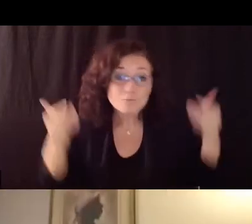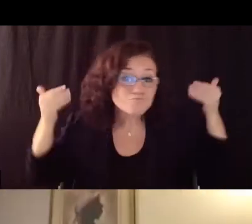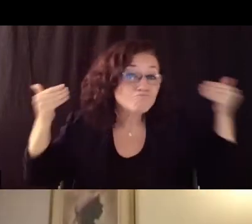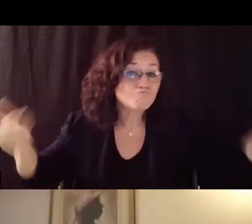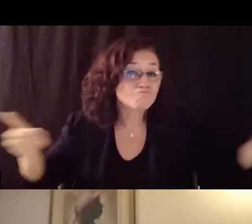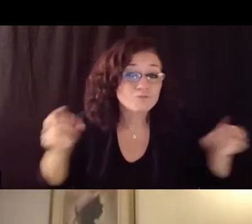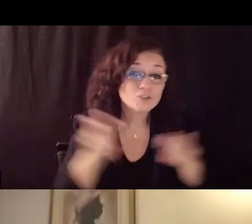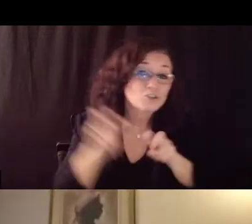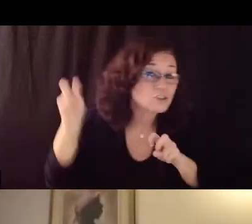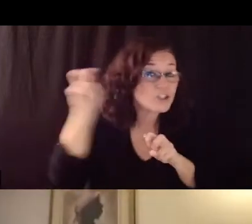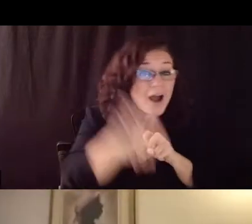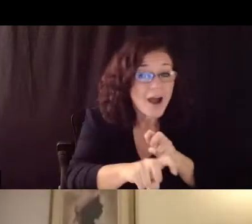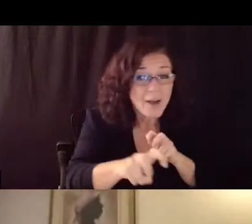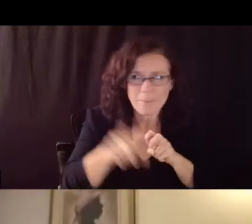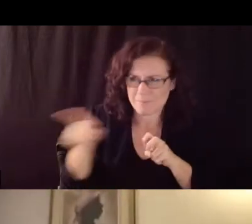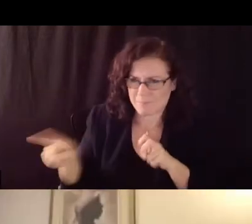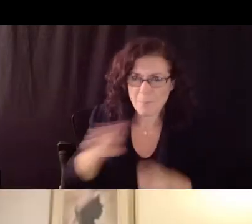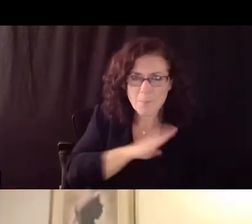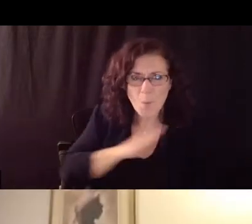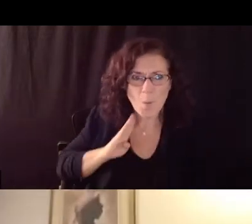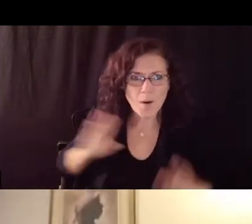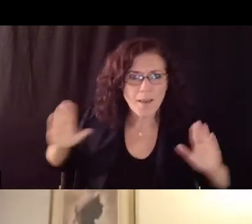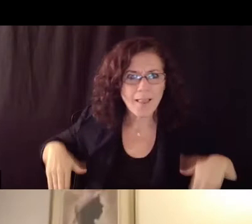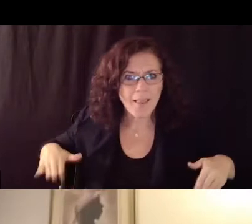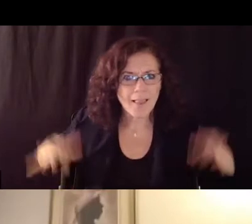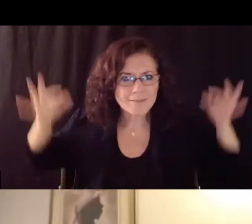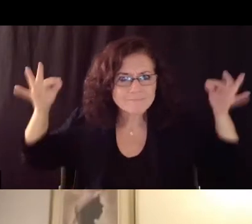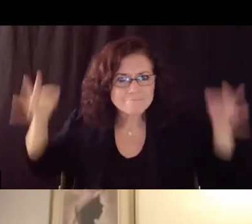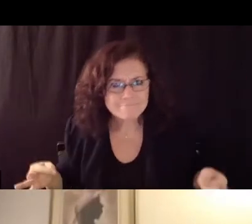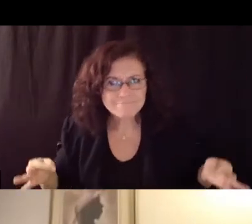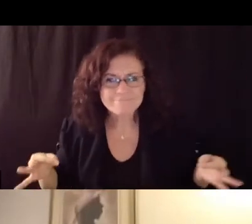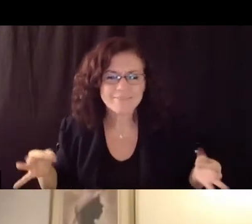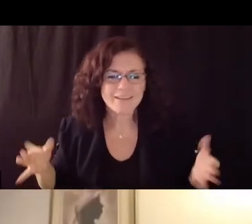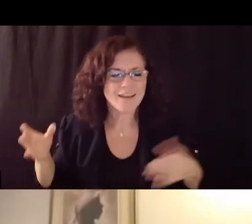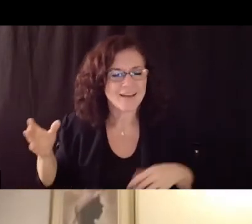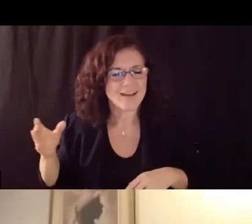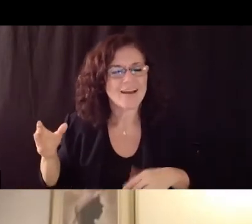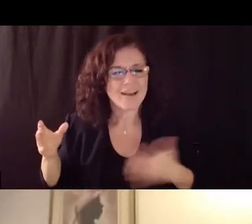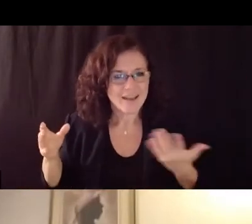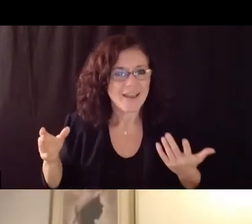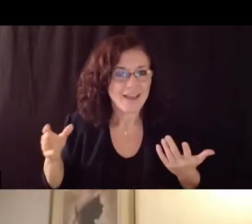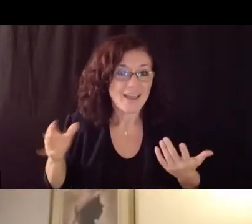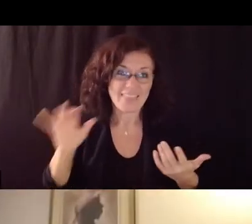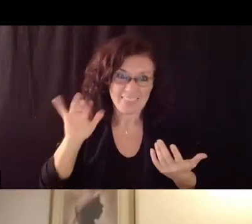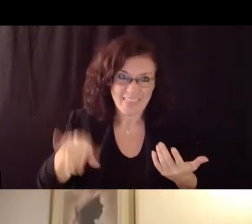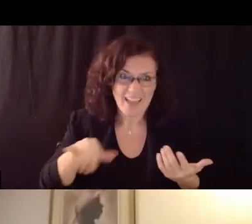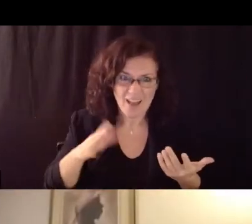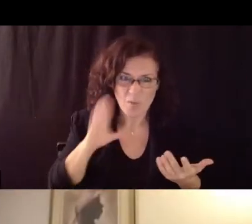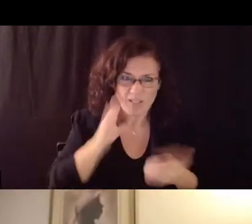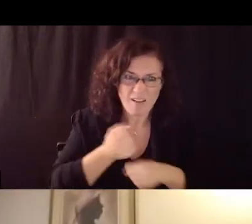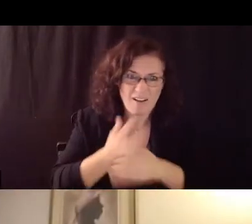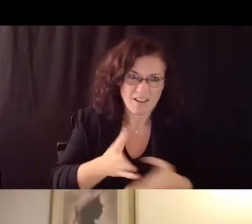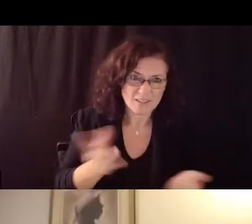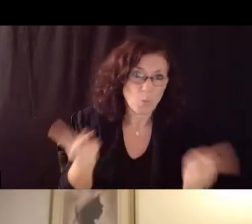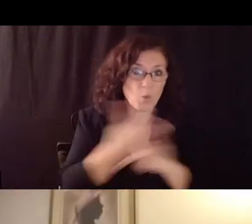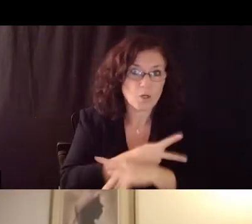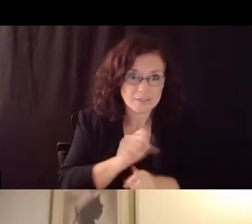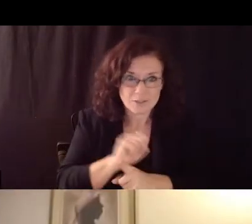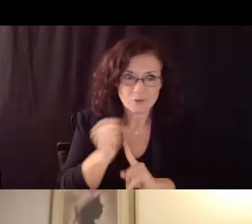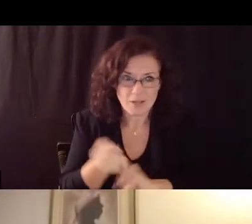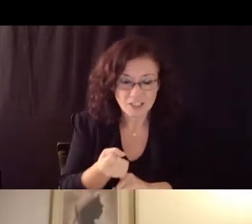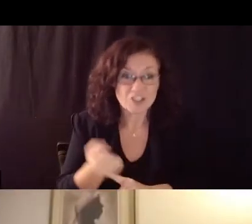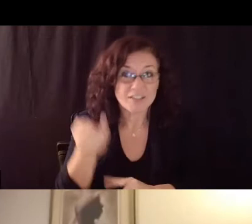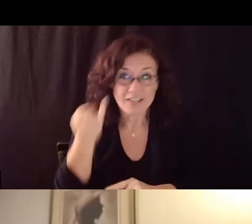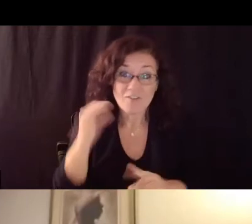potential policy change without even having the board's blessing and then find ourselves in another situation where we're now having to